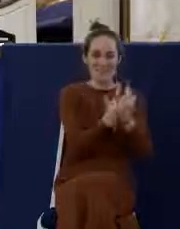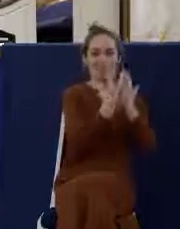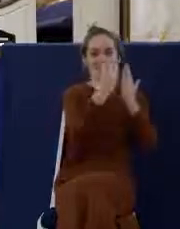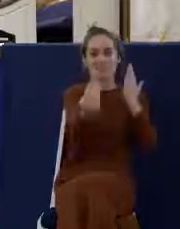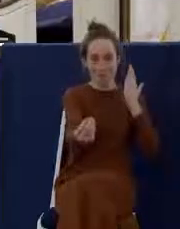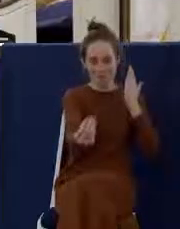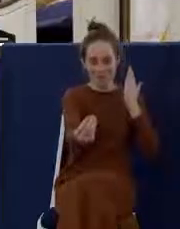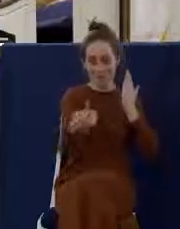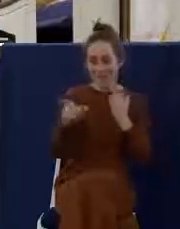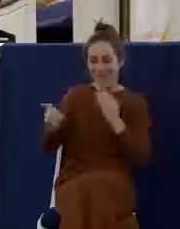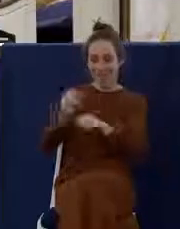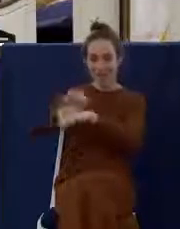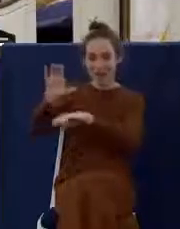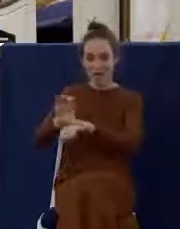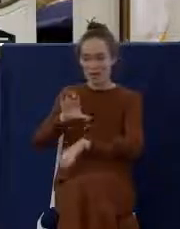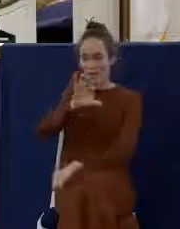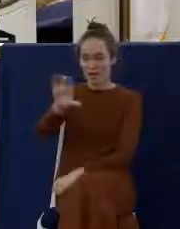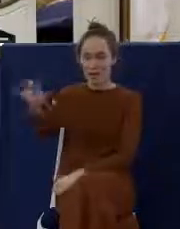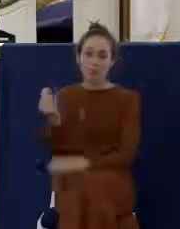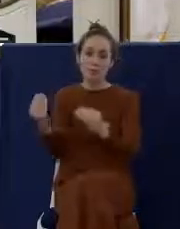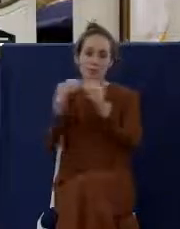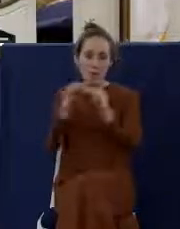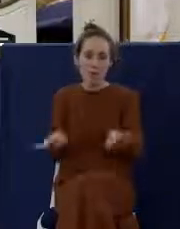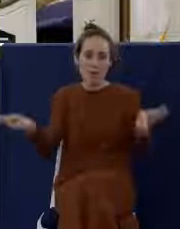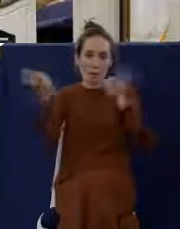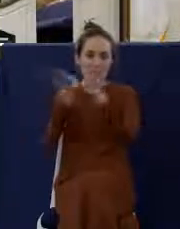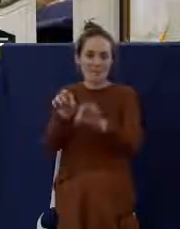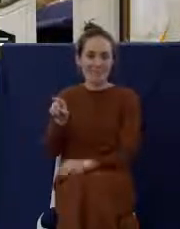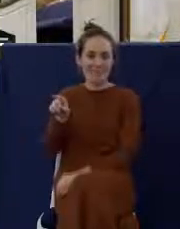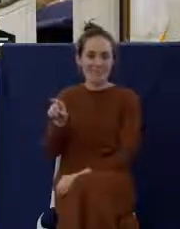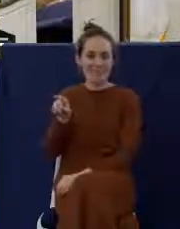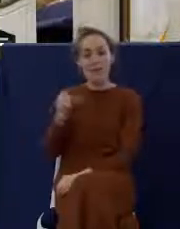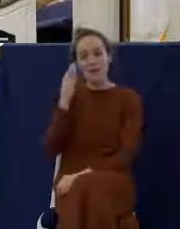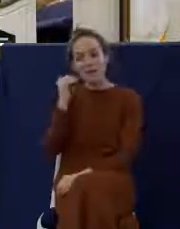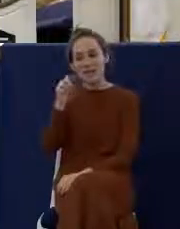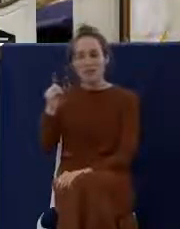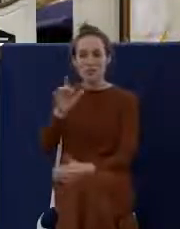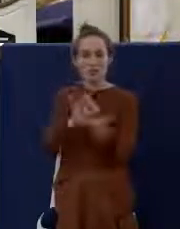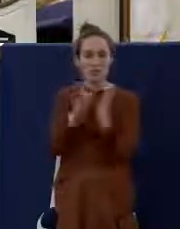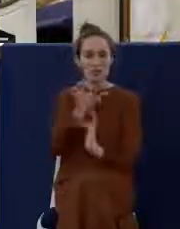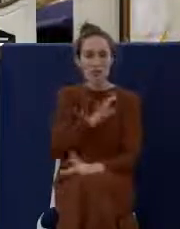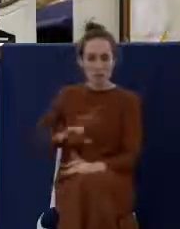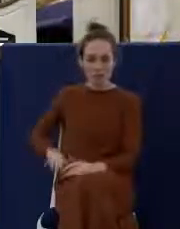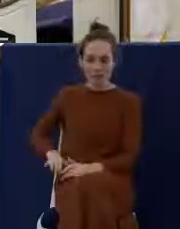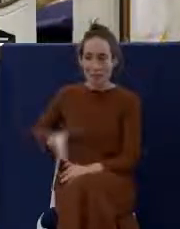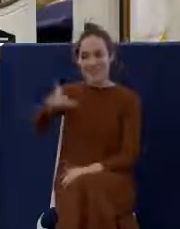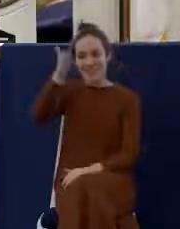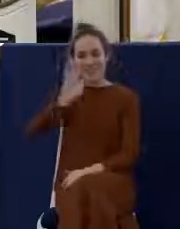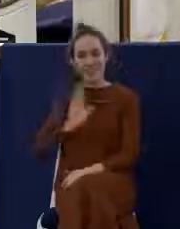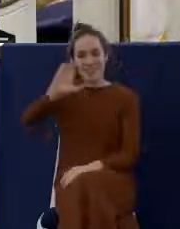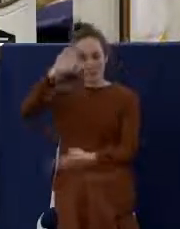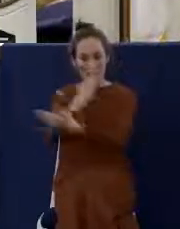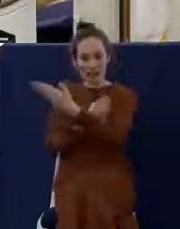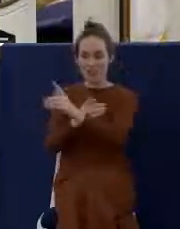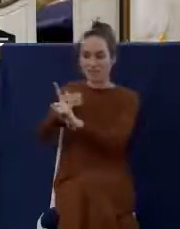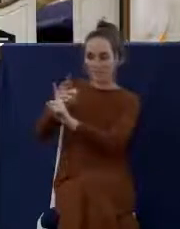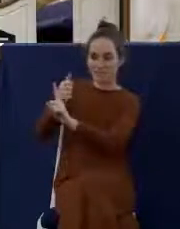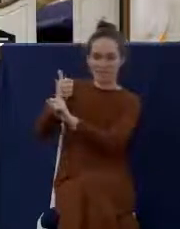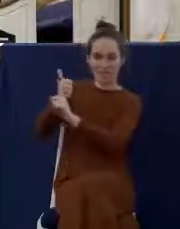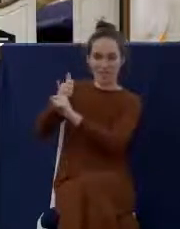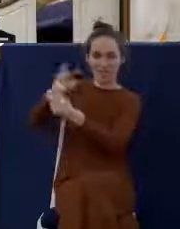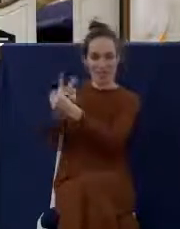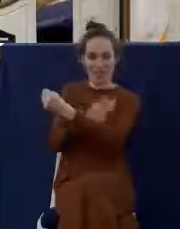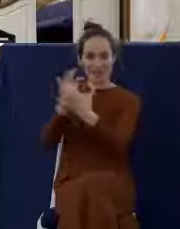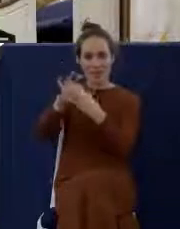Passover lamb pointed to Jesus Christ, who would be the Lamb of God, who would shed his blood, that we might be delivered